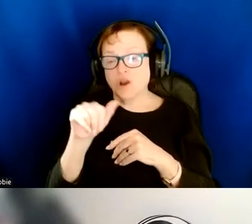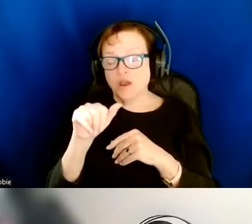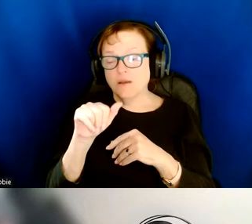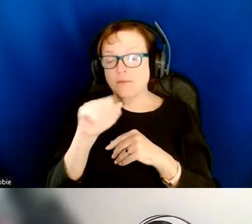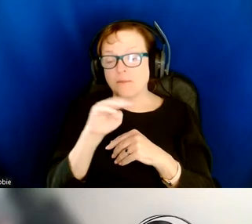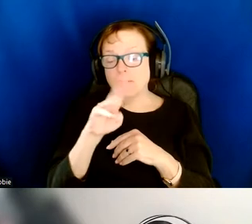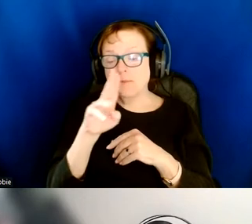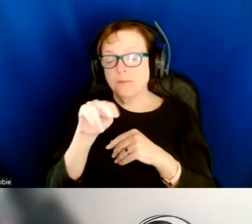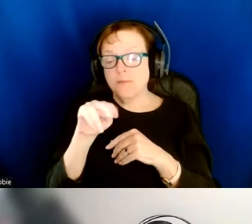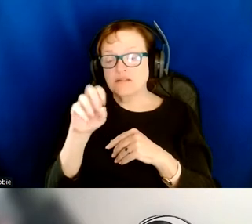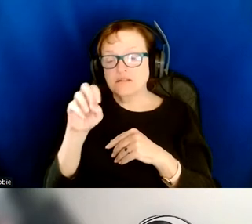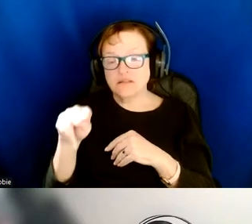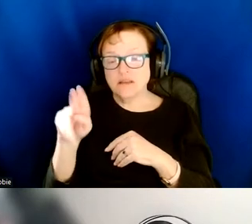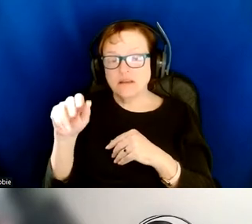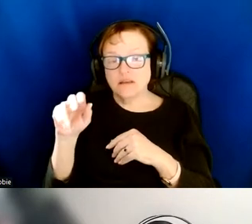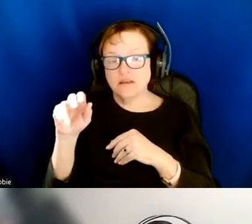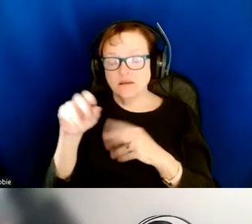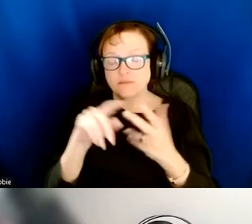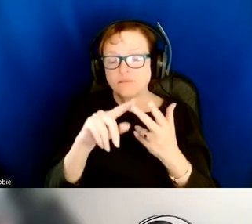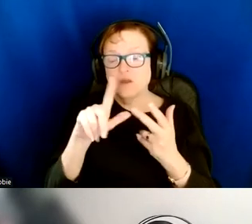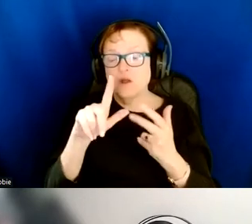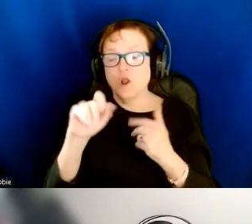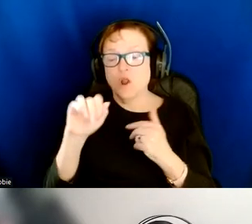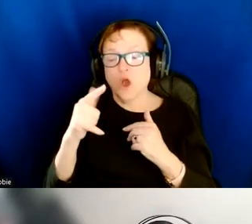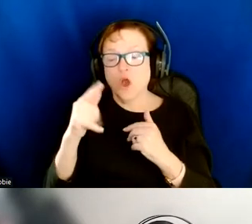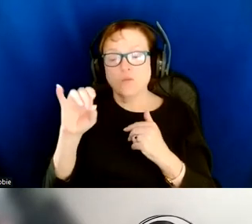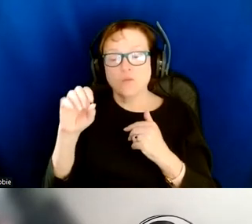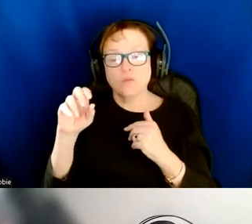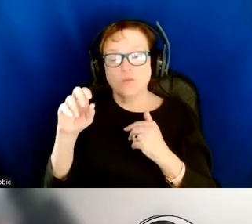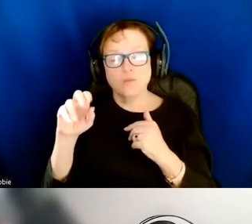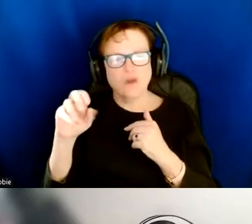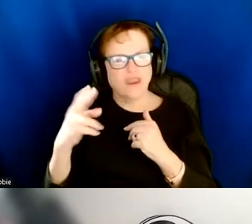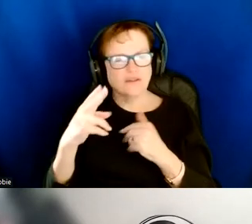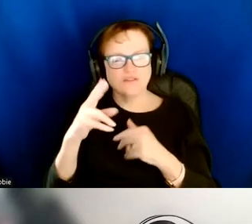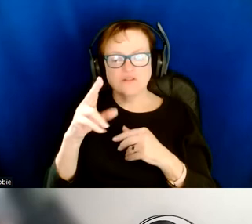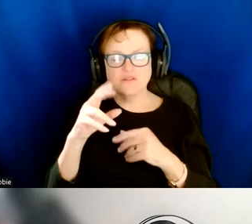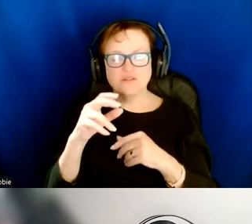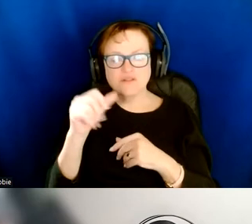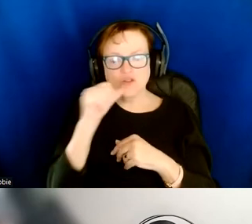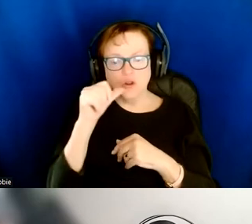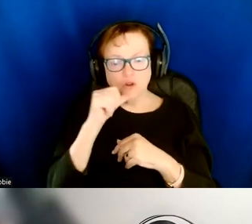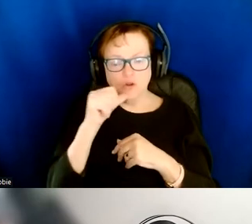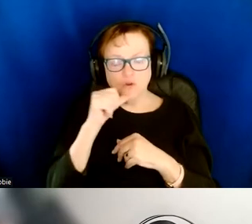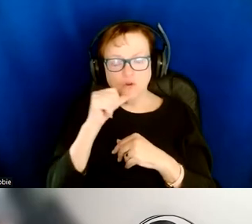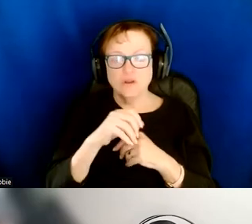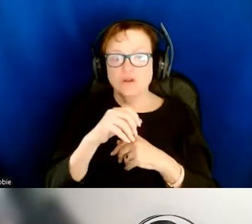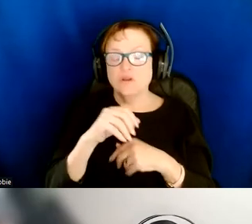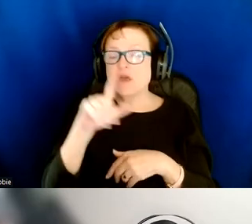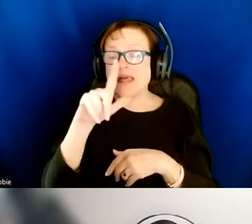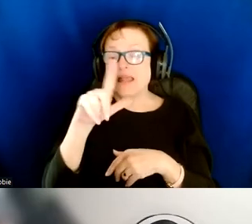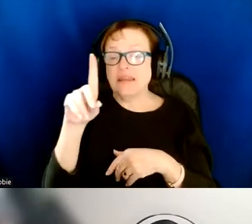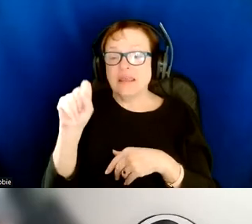long rank saloon the church of jesus christ of latter-day saints